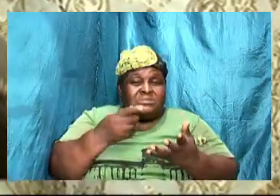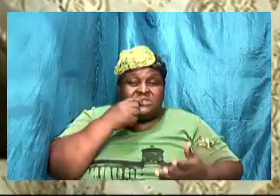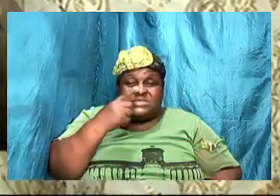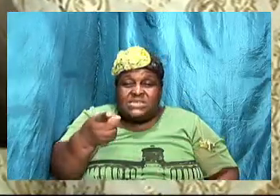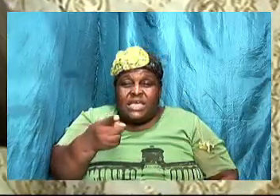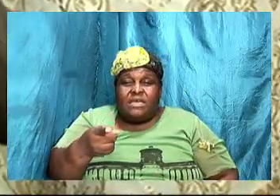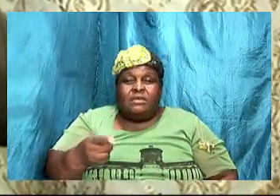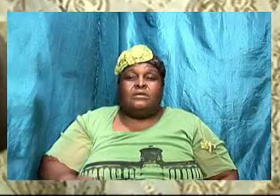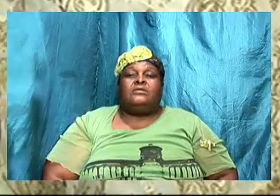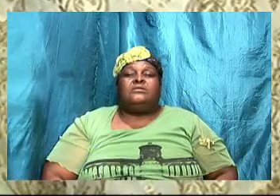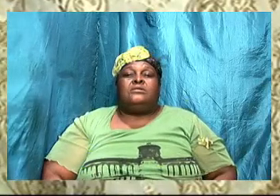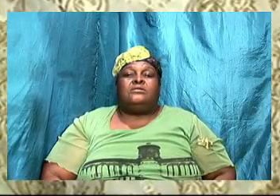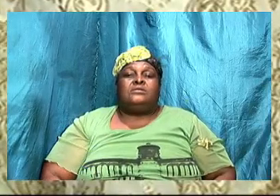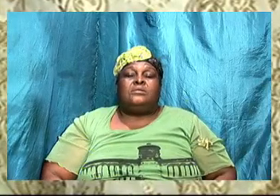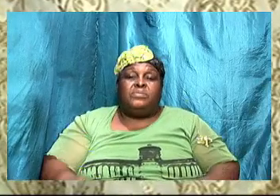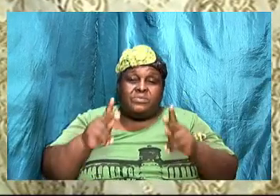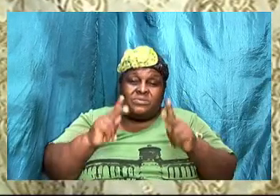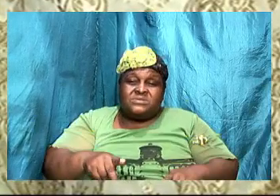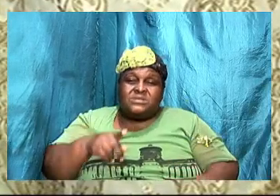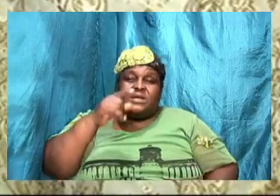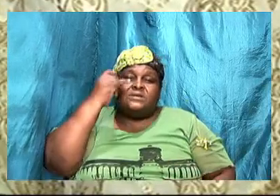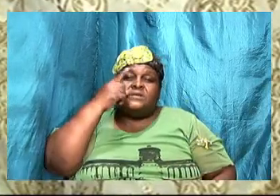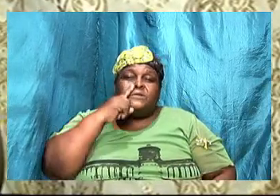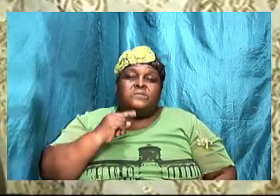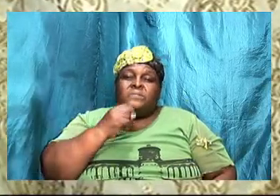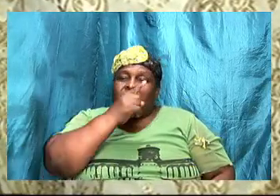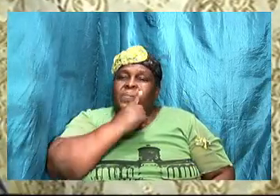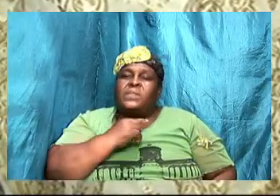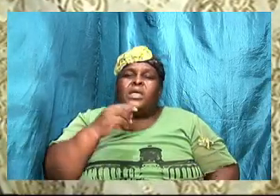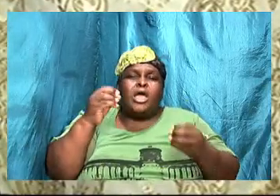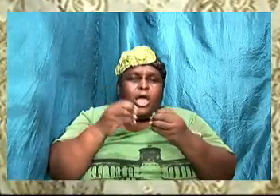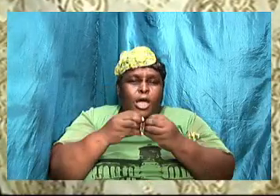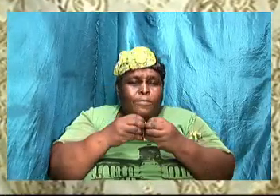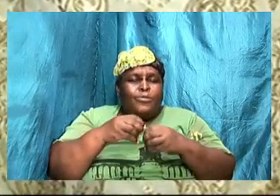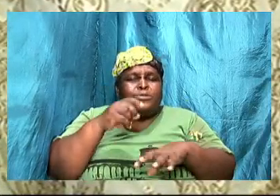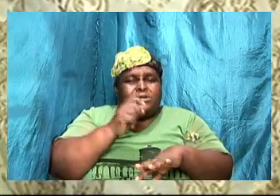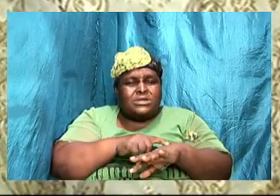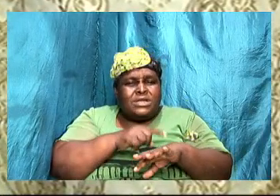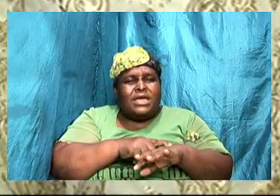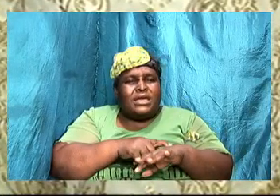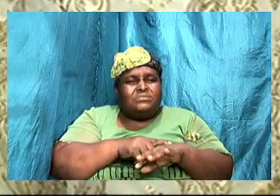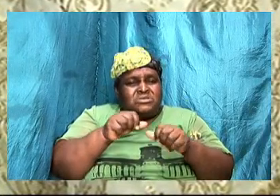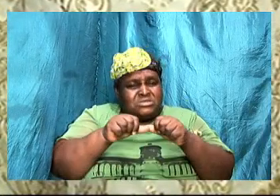the person that is single has more time to spend with God